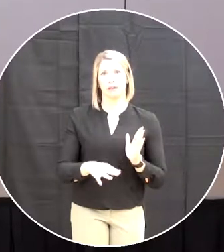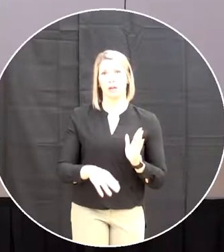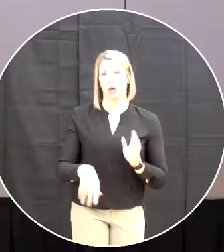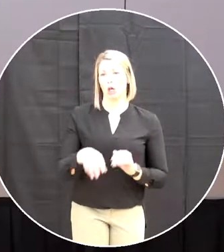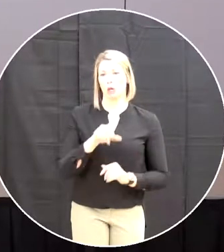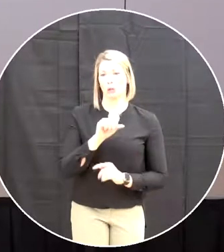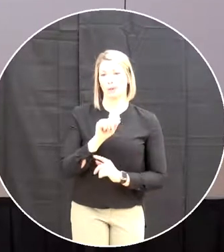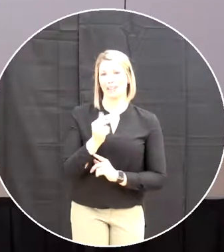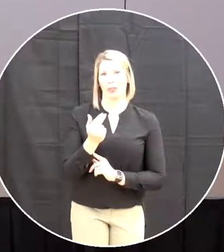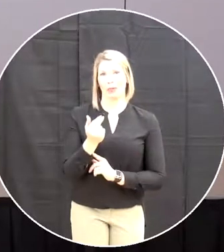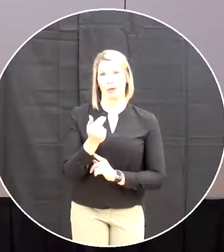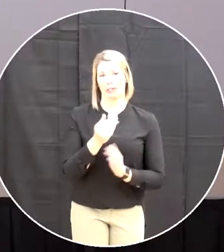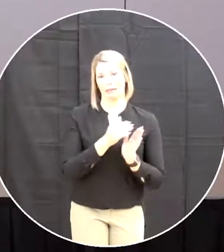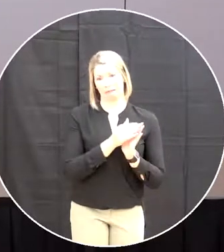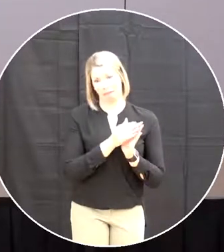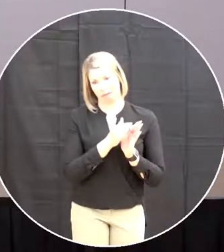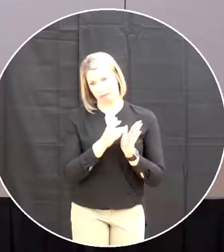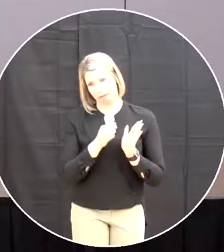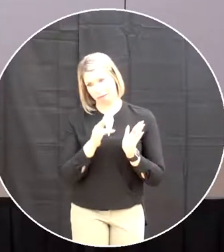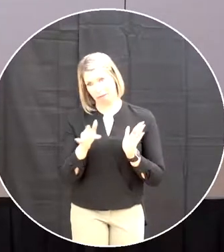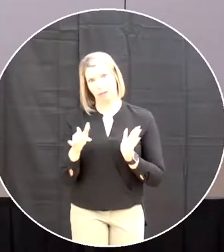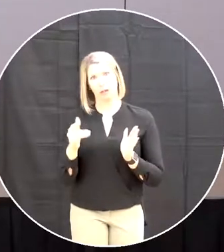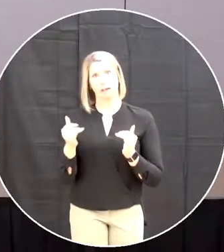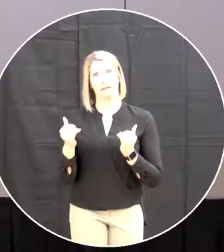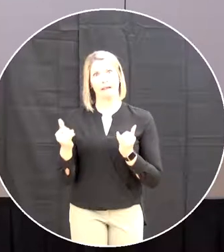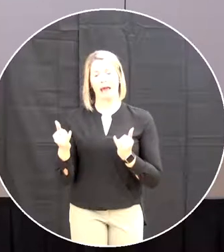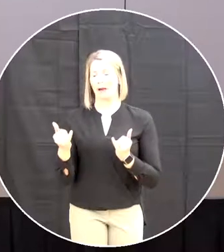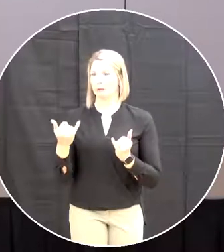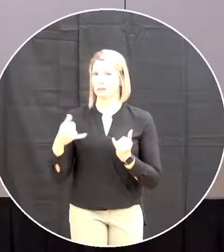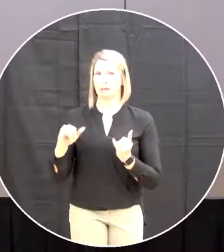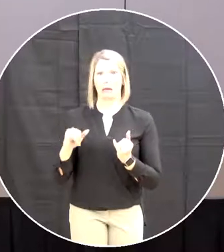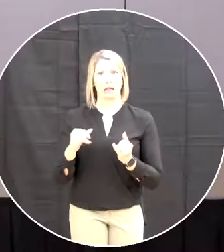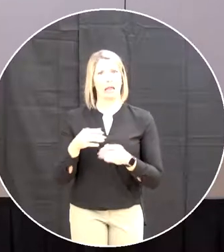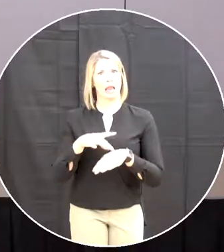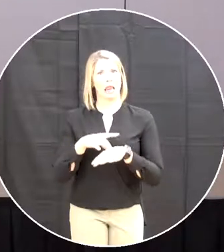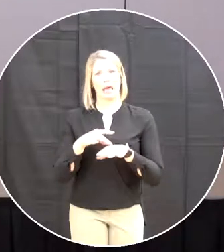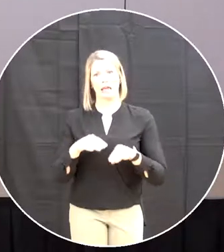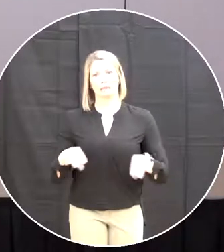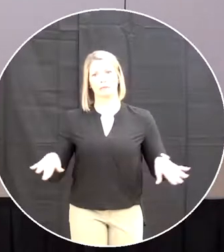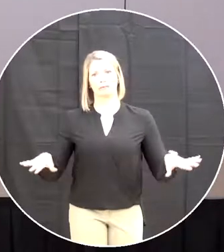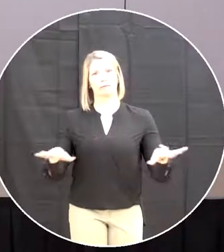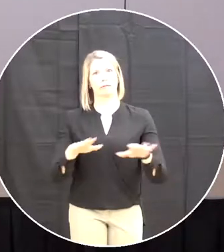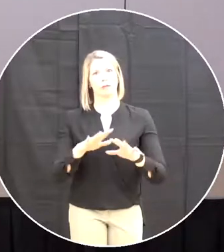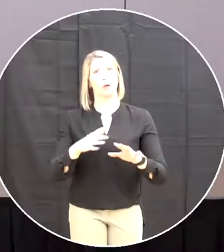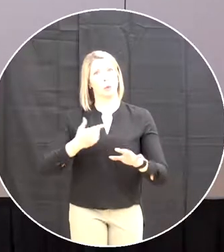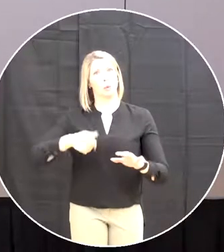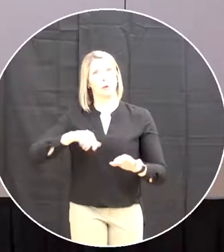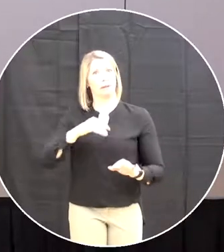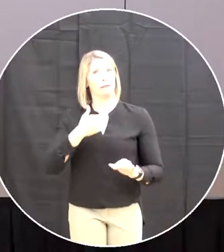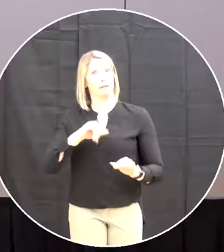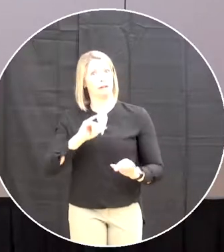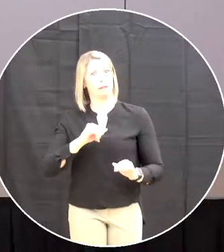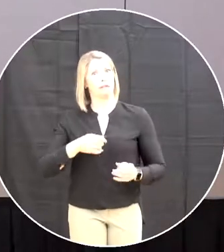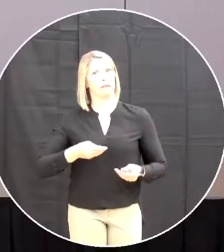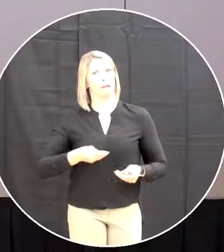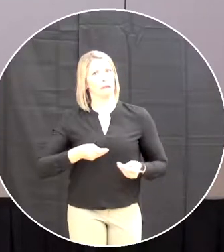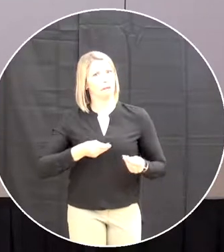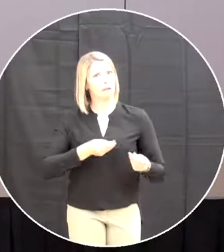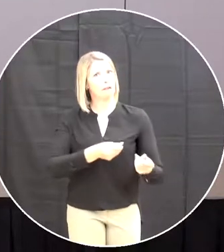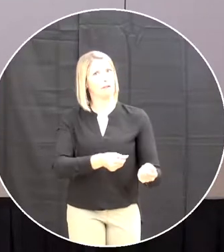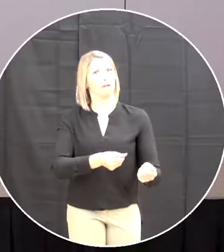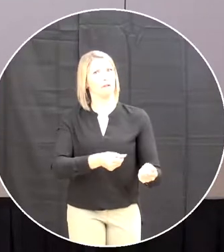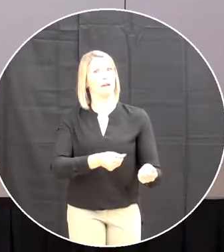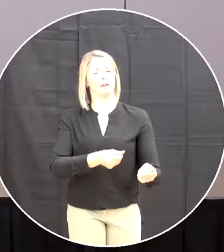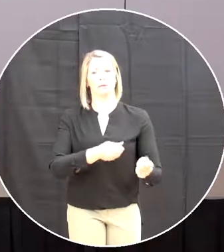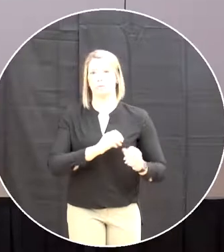maintaining ownership and control of the building and land therefore poses a liability to the district while achieving no benefit the